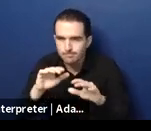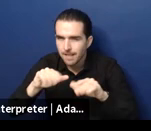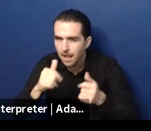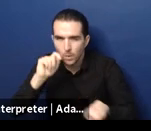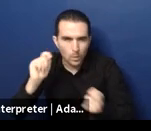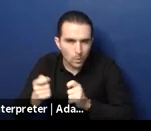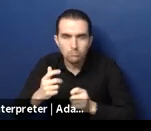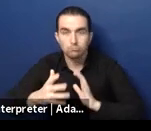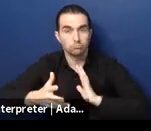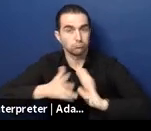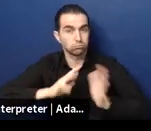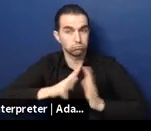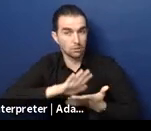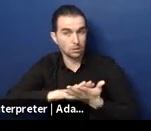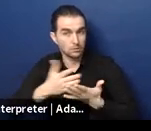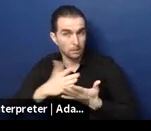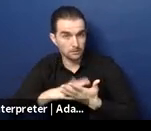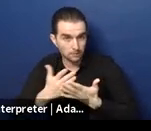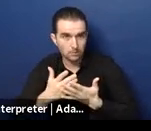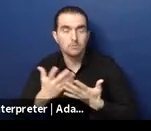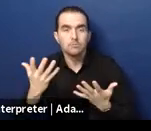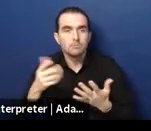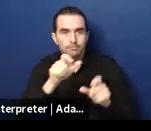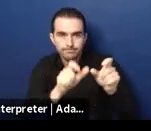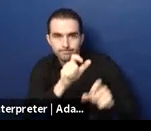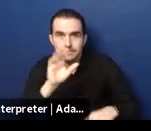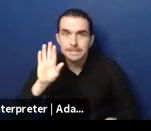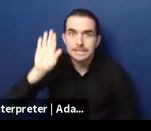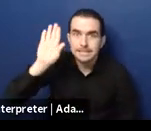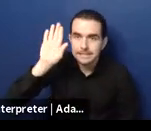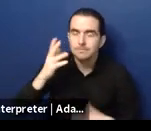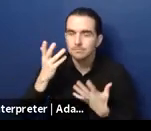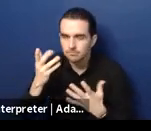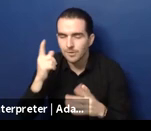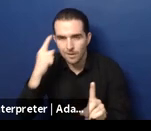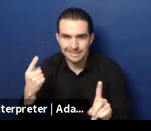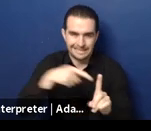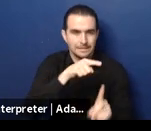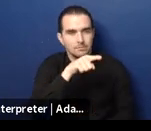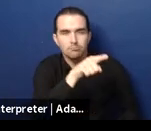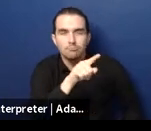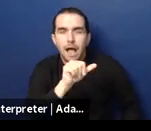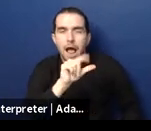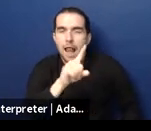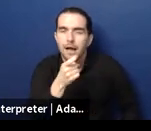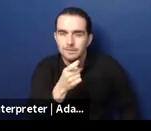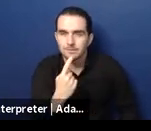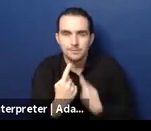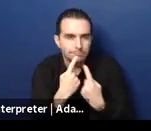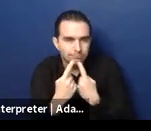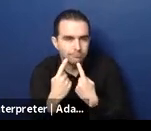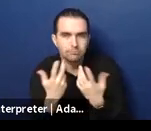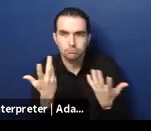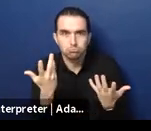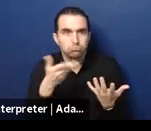community home services, respite care. So really establishing a set of services on the